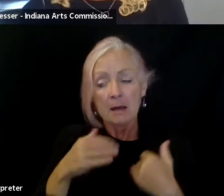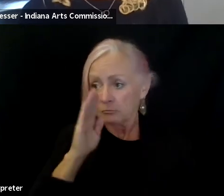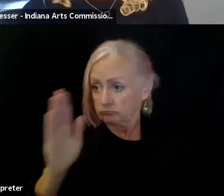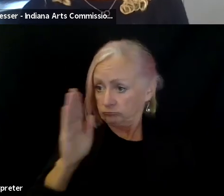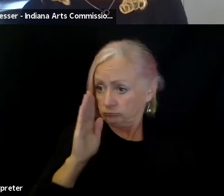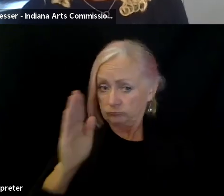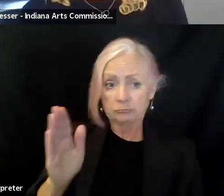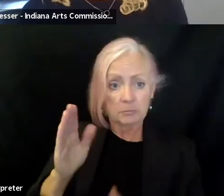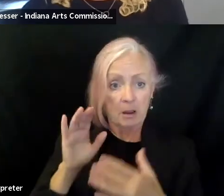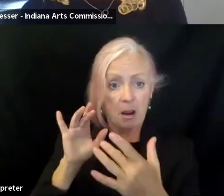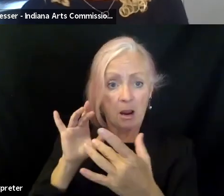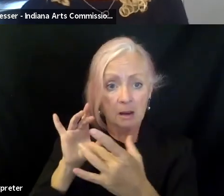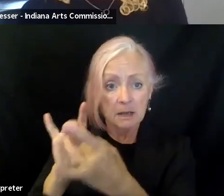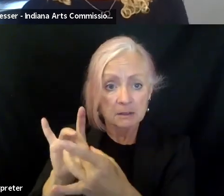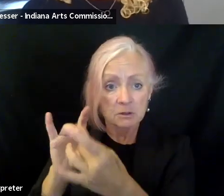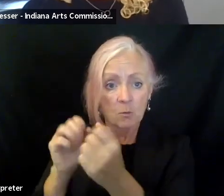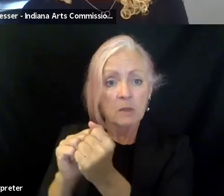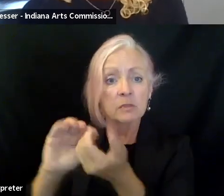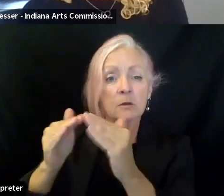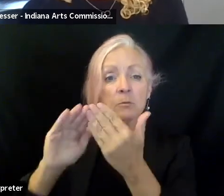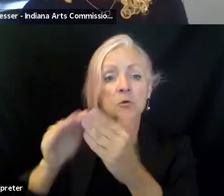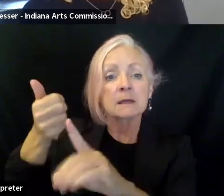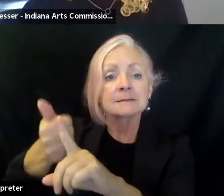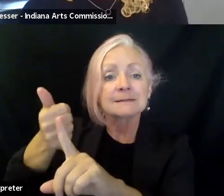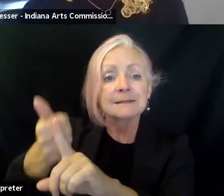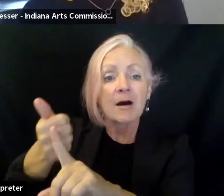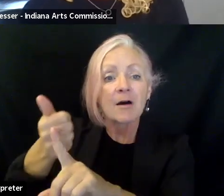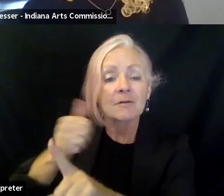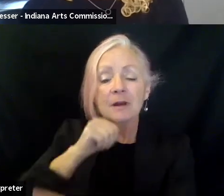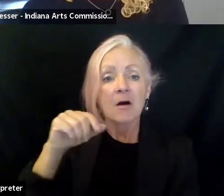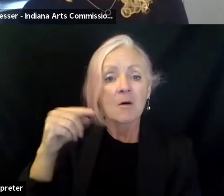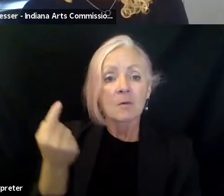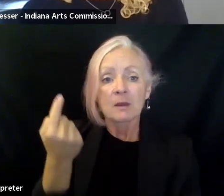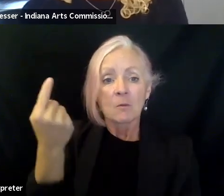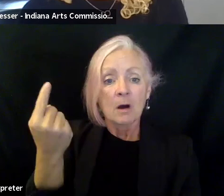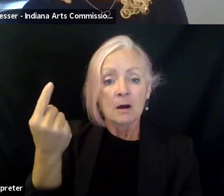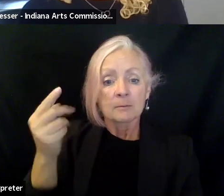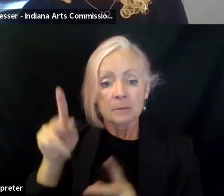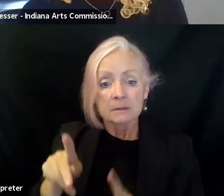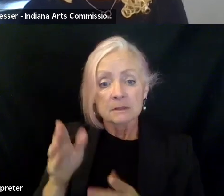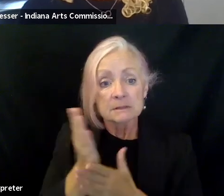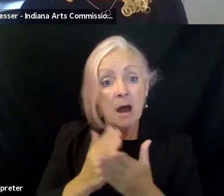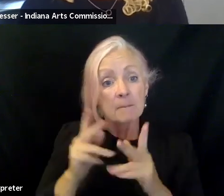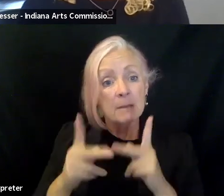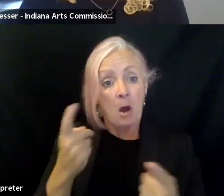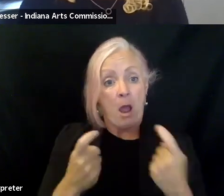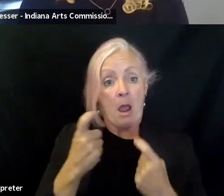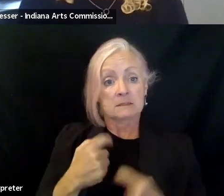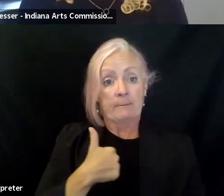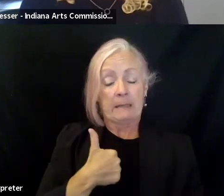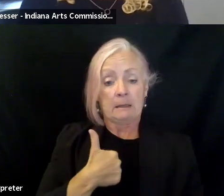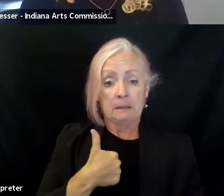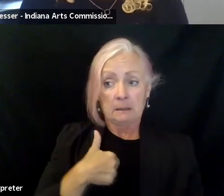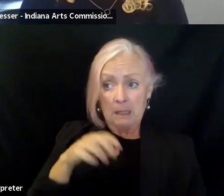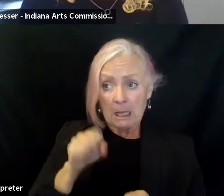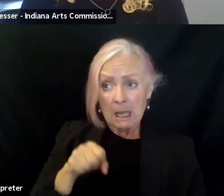community itself. It's not, um, someone that, you know, like myself, some people ask me, like, well, can you take